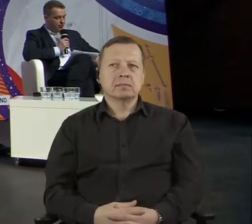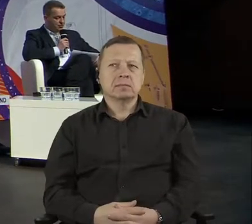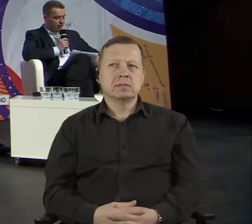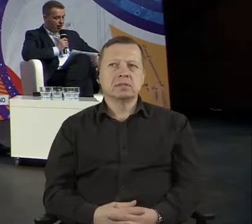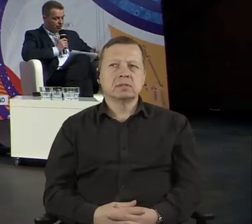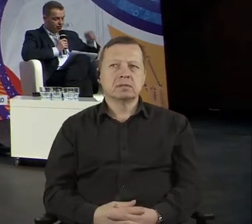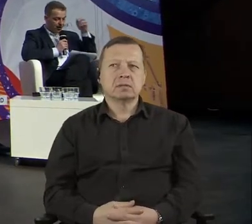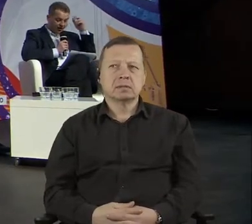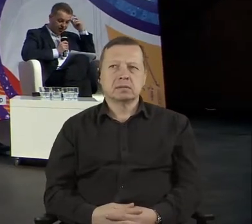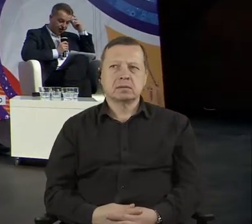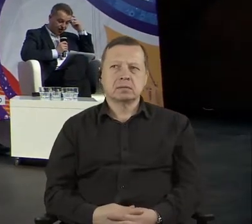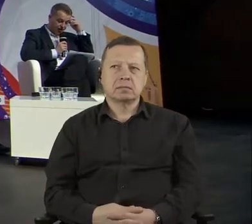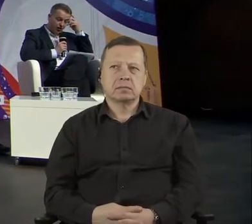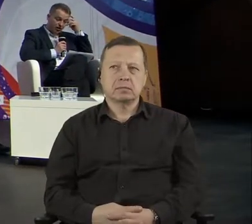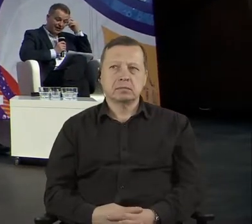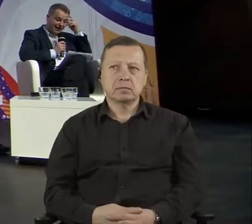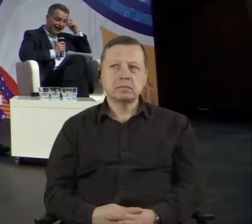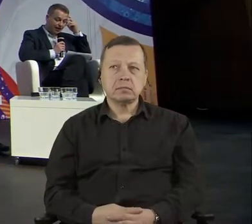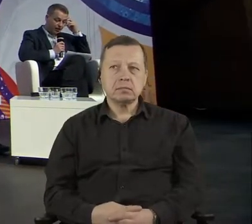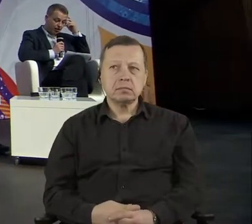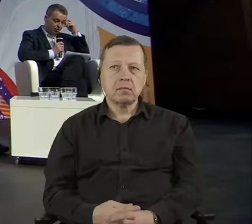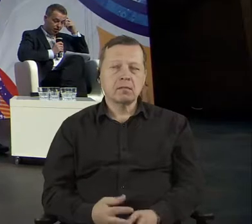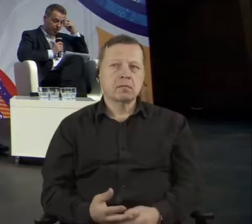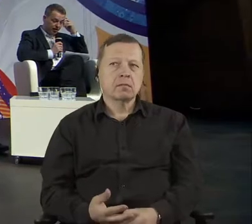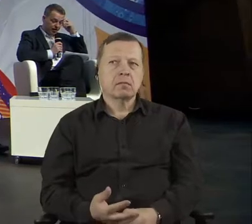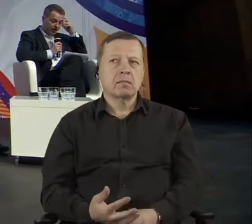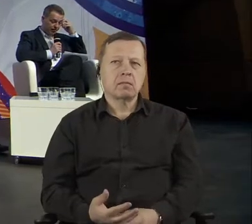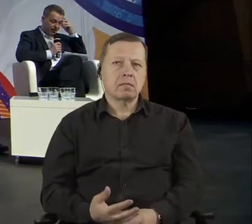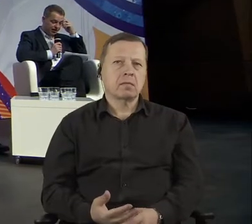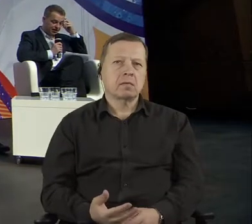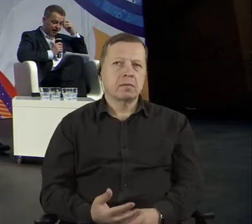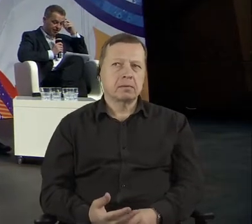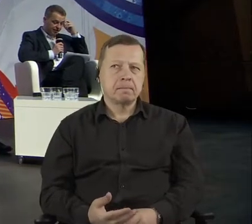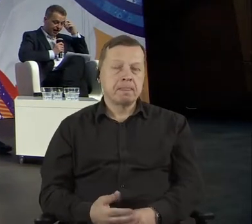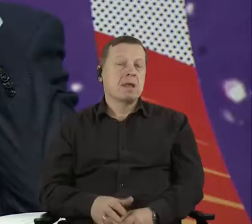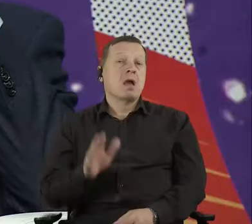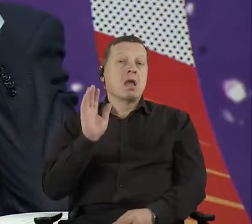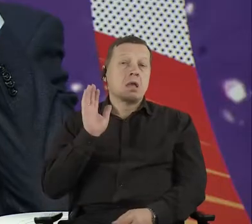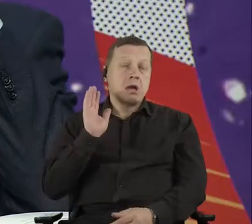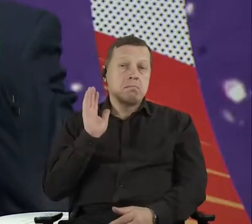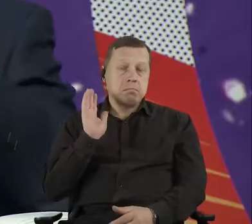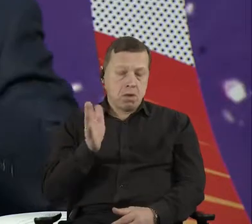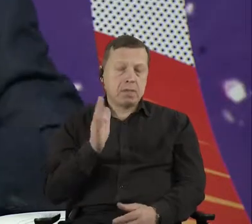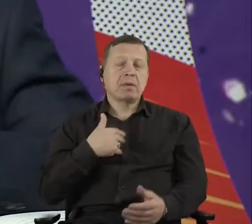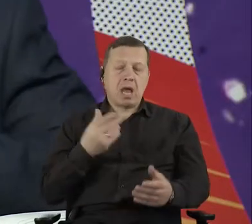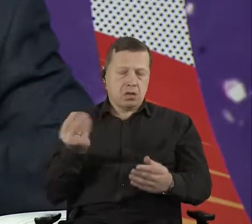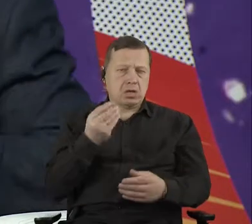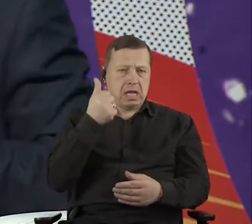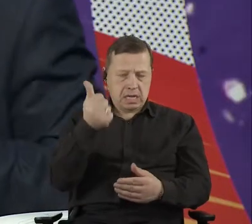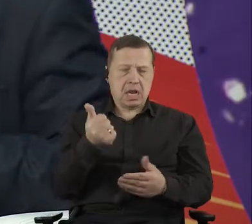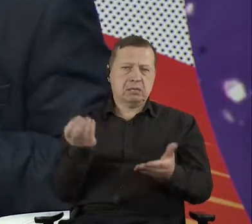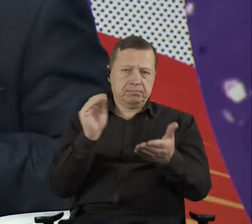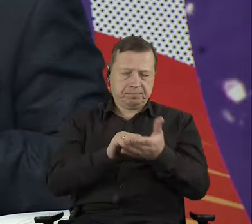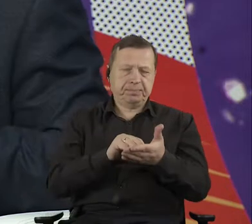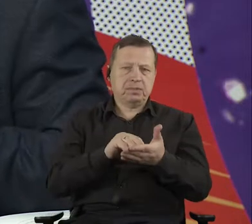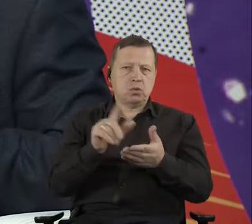all those who are joining us right now. Slido.com and the number is M861. I will be trying to bring the questions